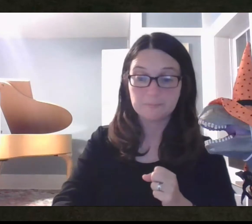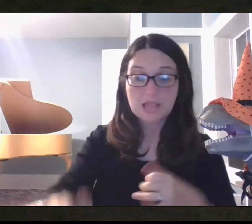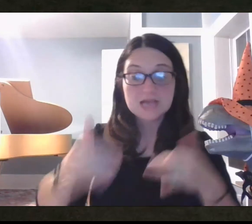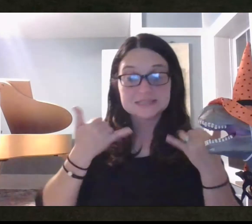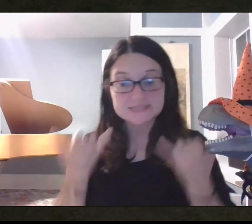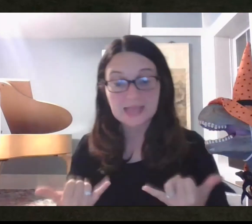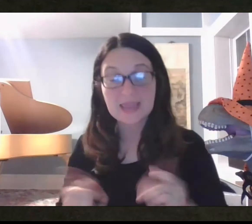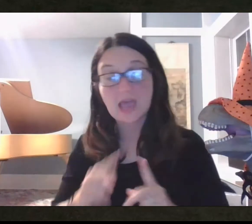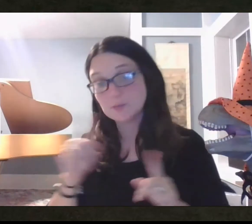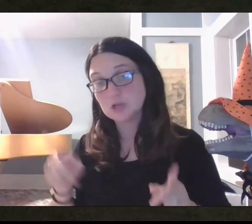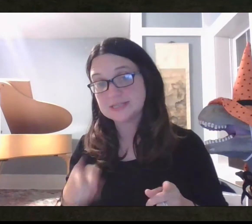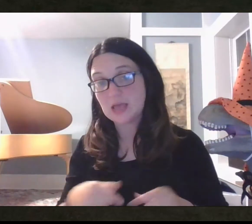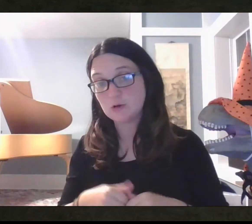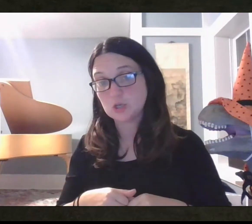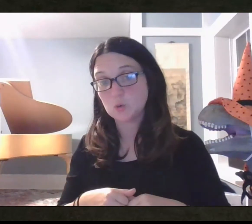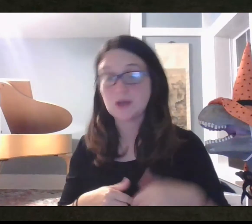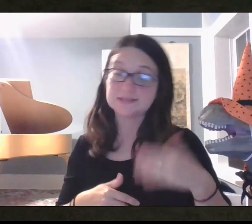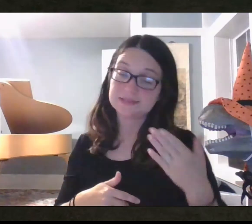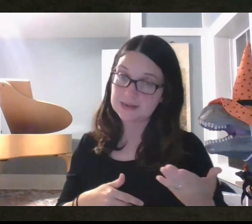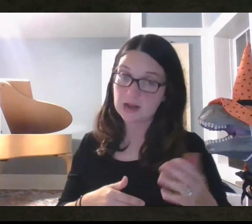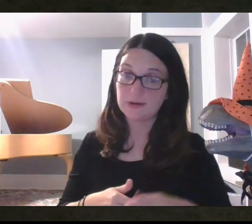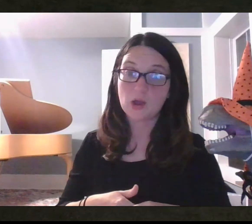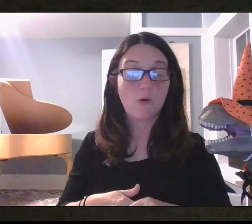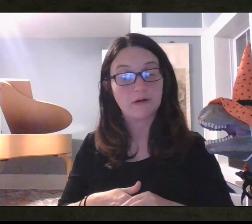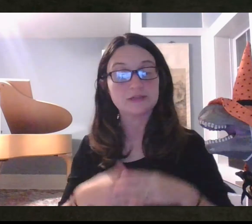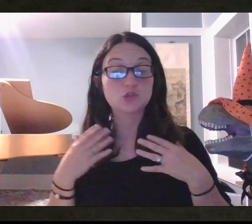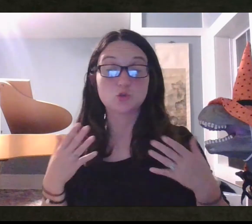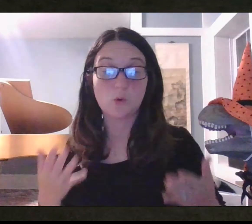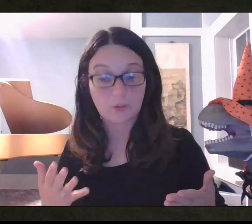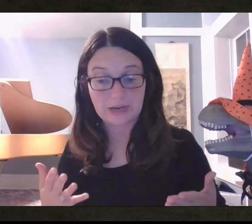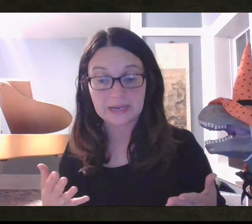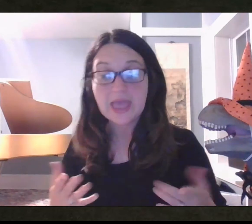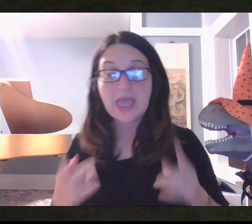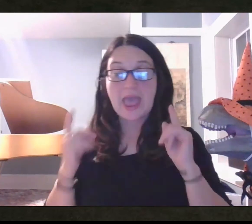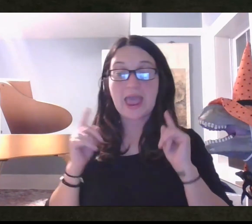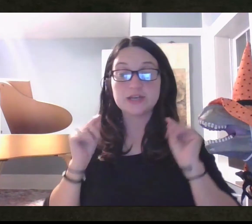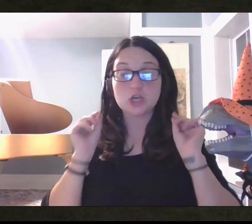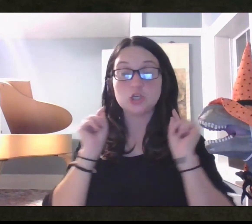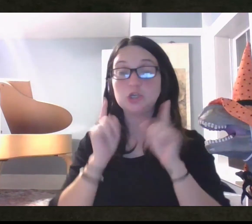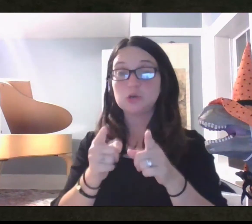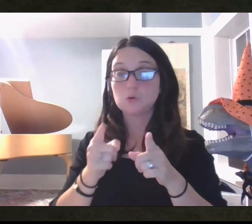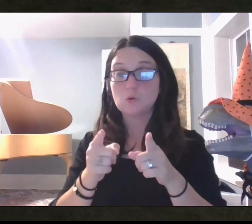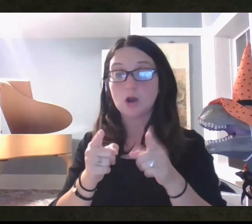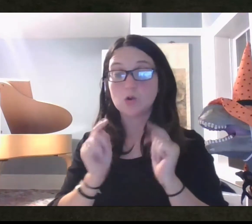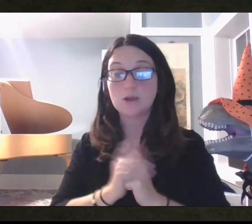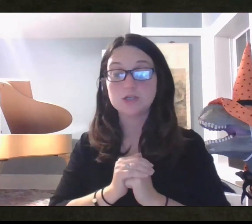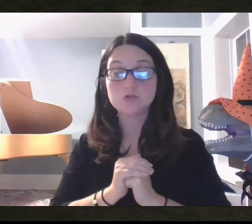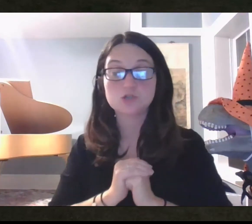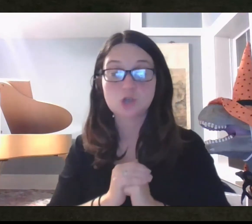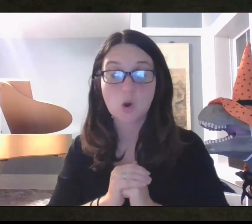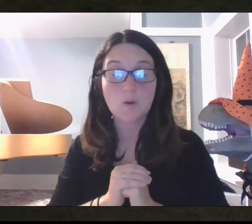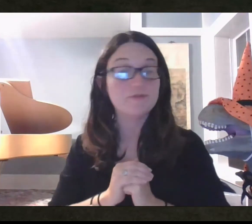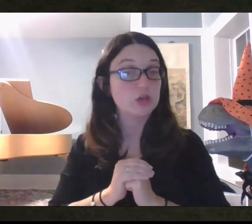okay? Today, I'm going to tell you a scenario or a story, and you are